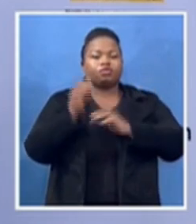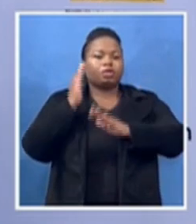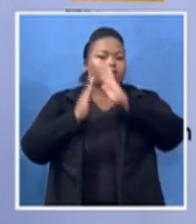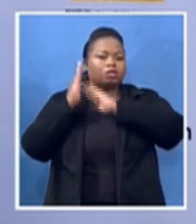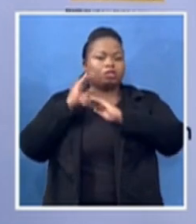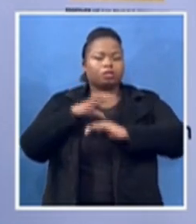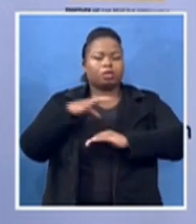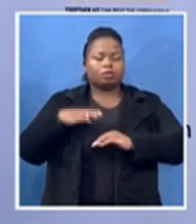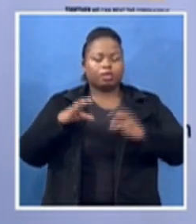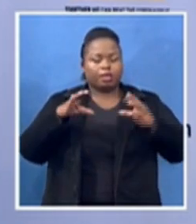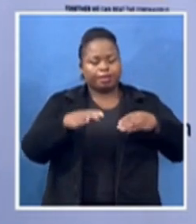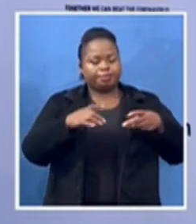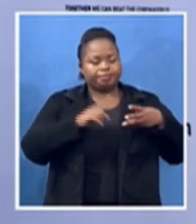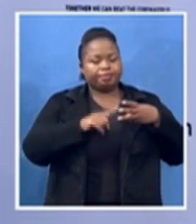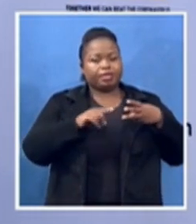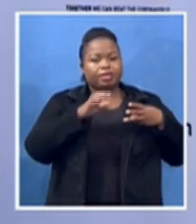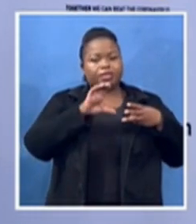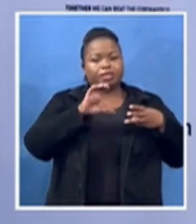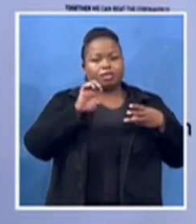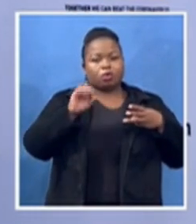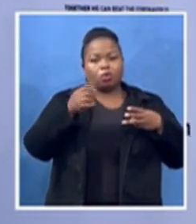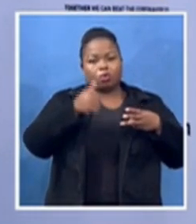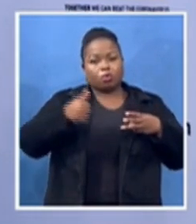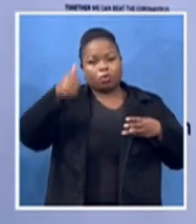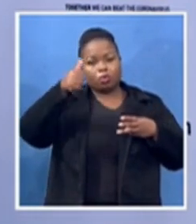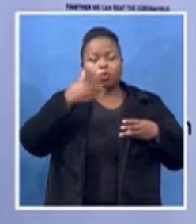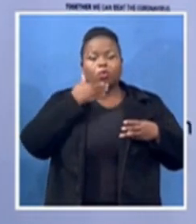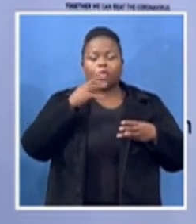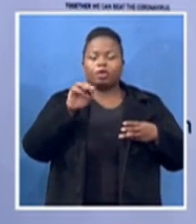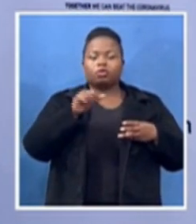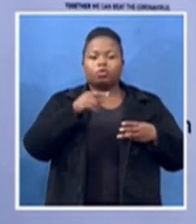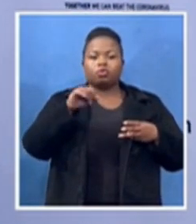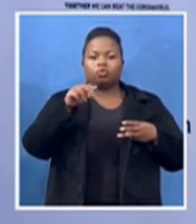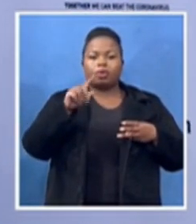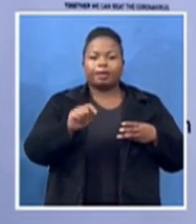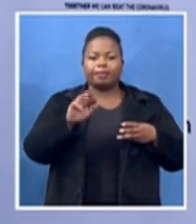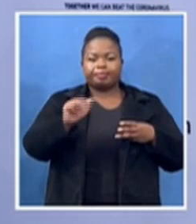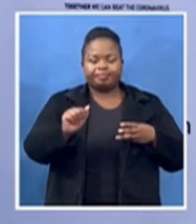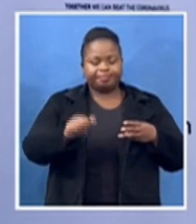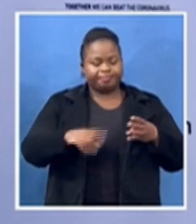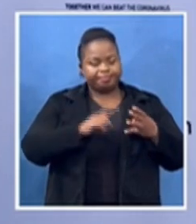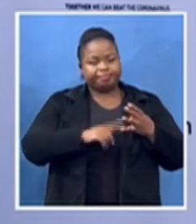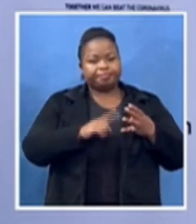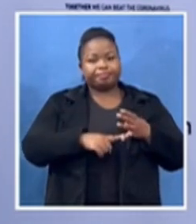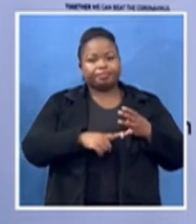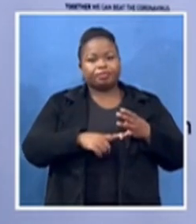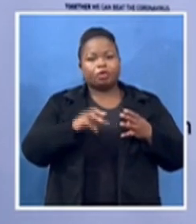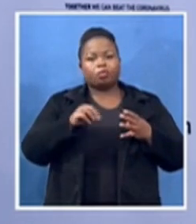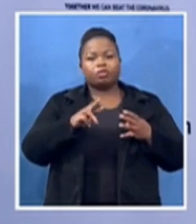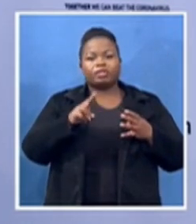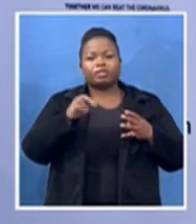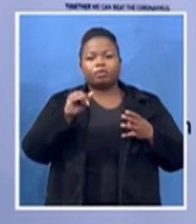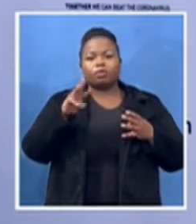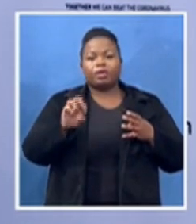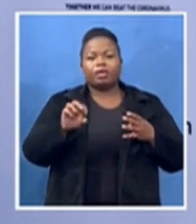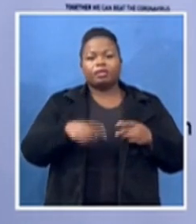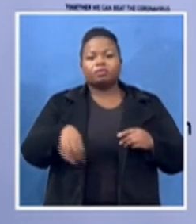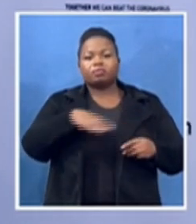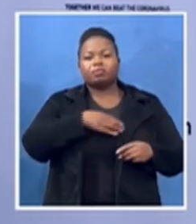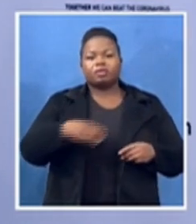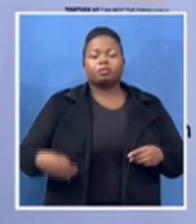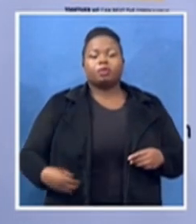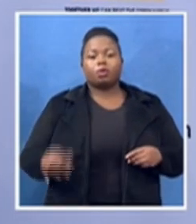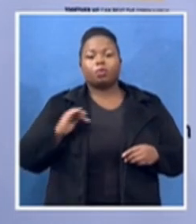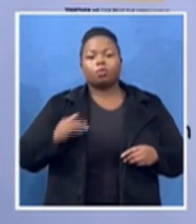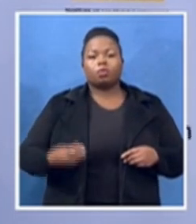sanobili bangotra mrs mosue president of district women's missionary missionary society of amy church